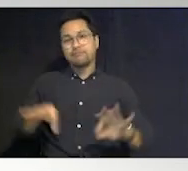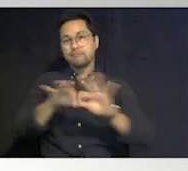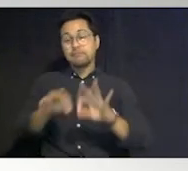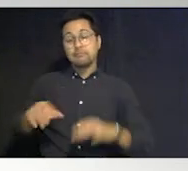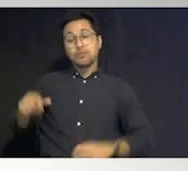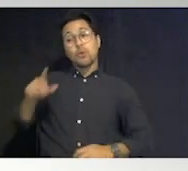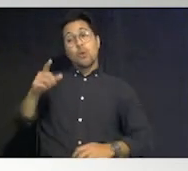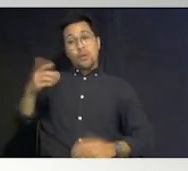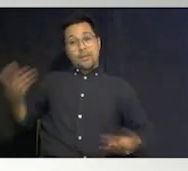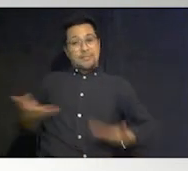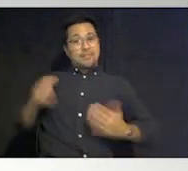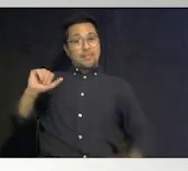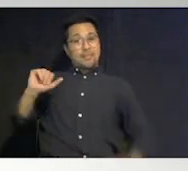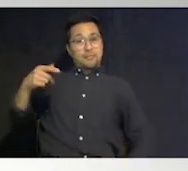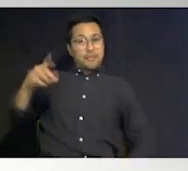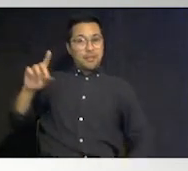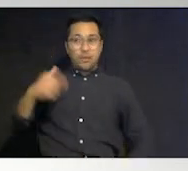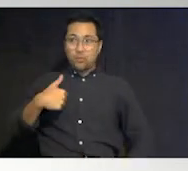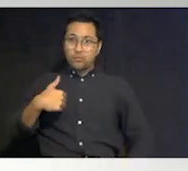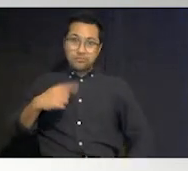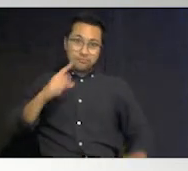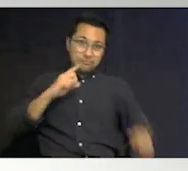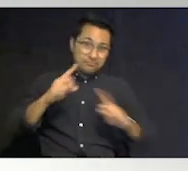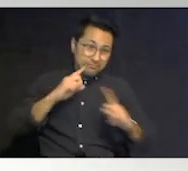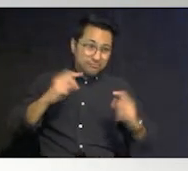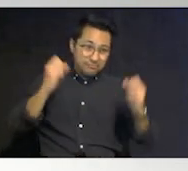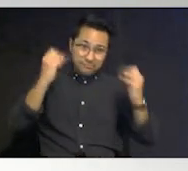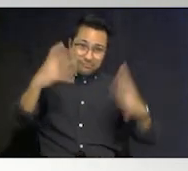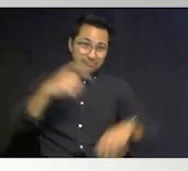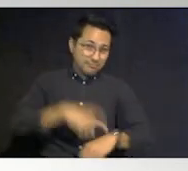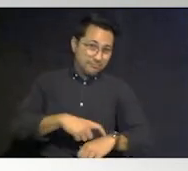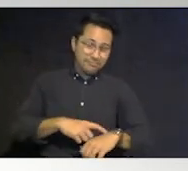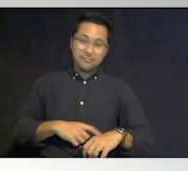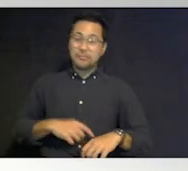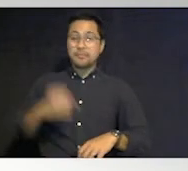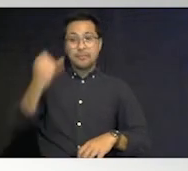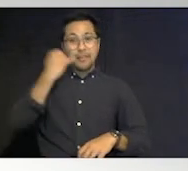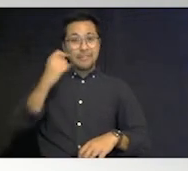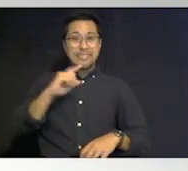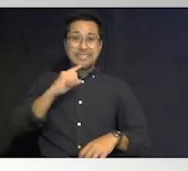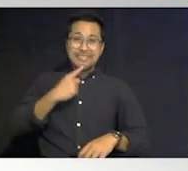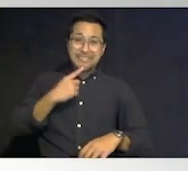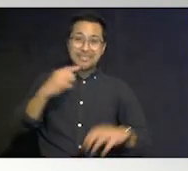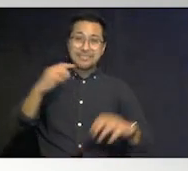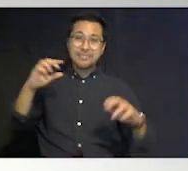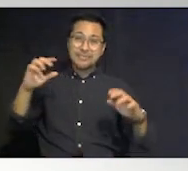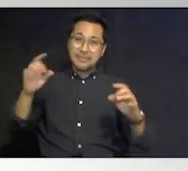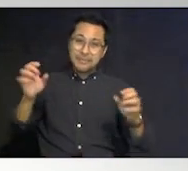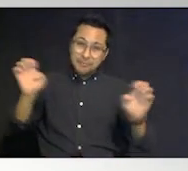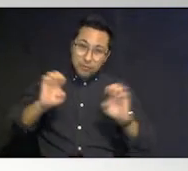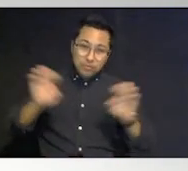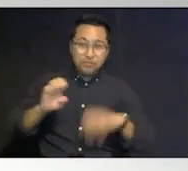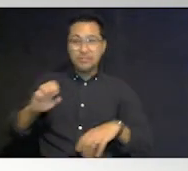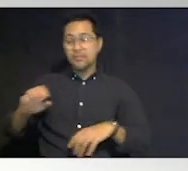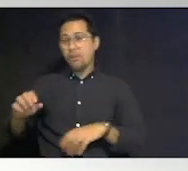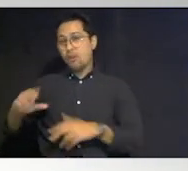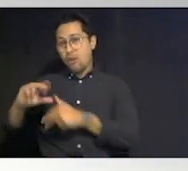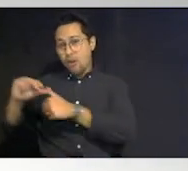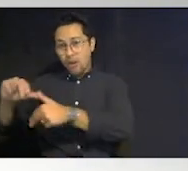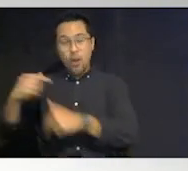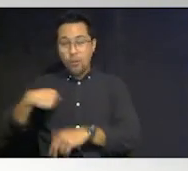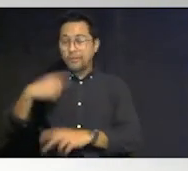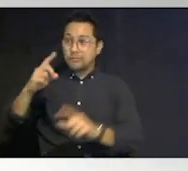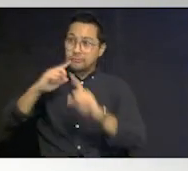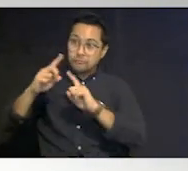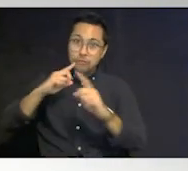apd you know we're talking twice a day if it's a major emergency a major hurricane we're making sure that we're talking twice a day because you